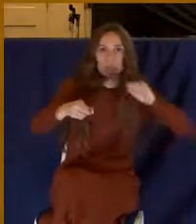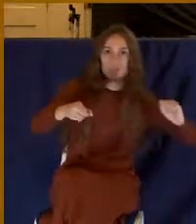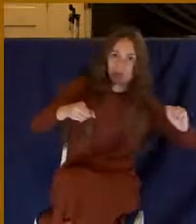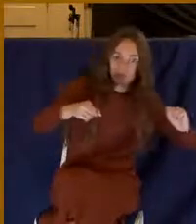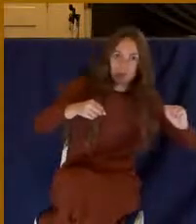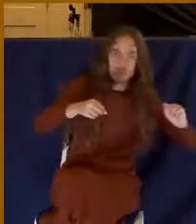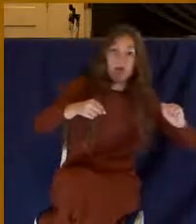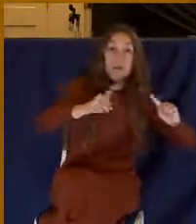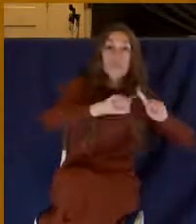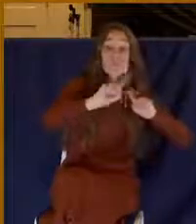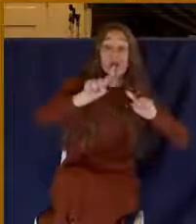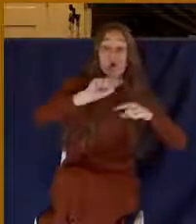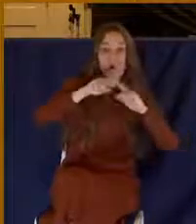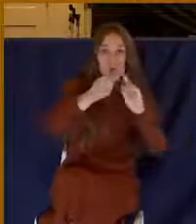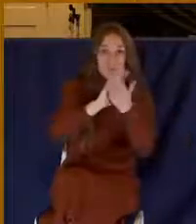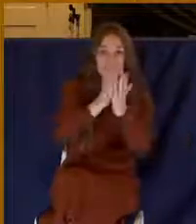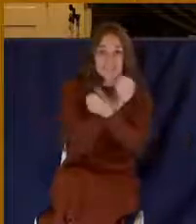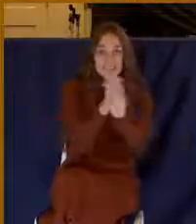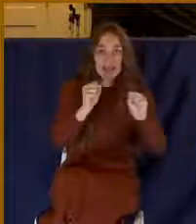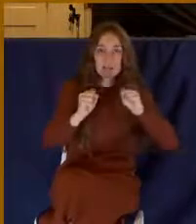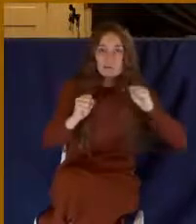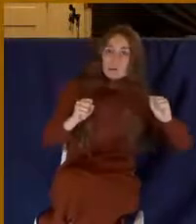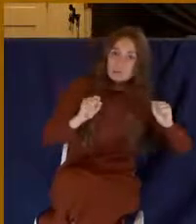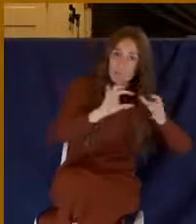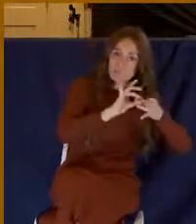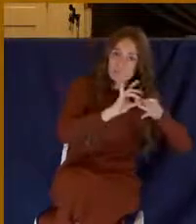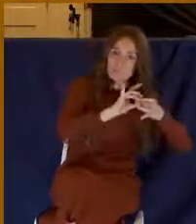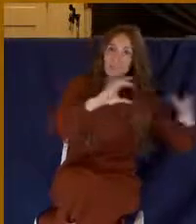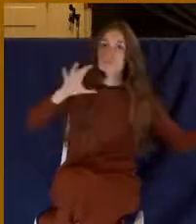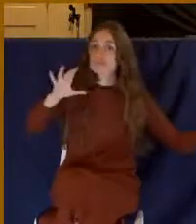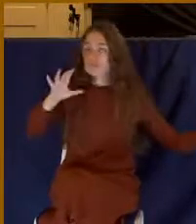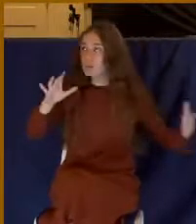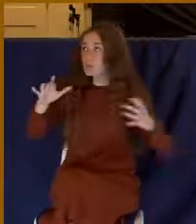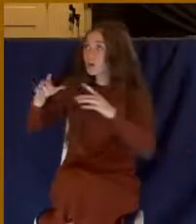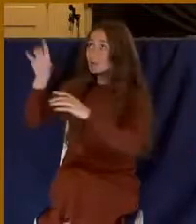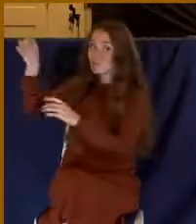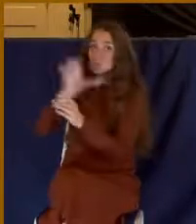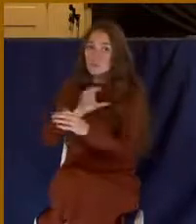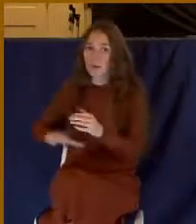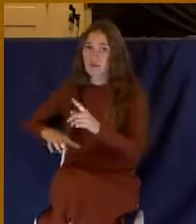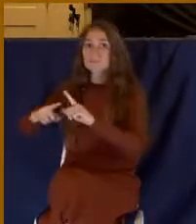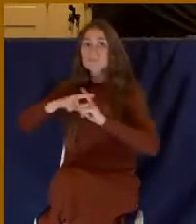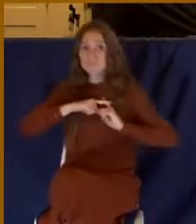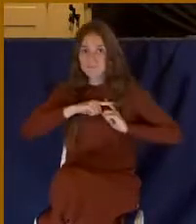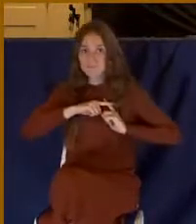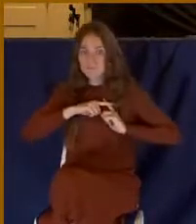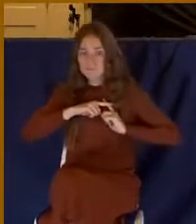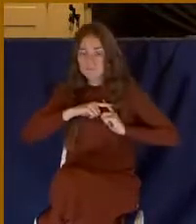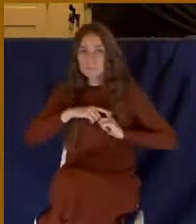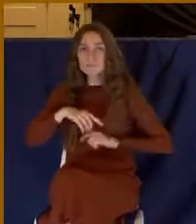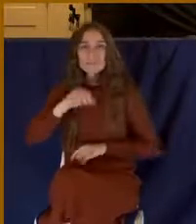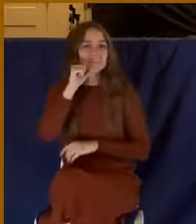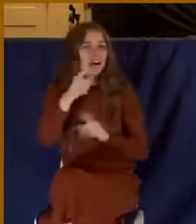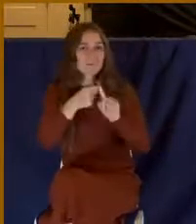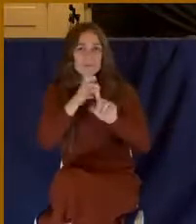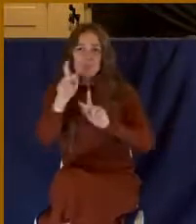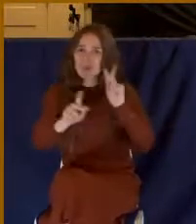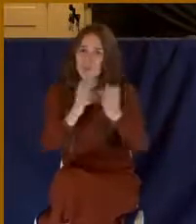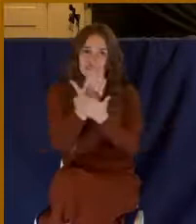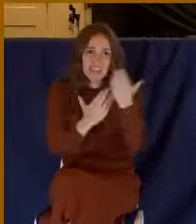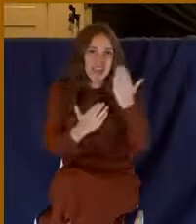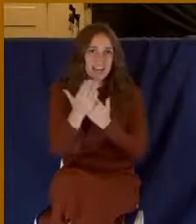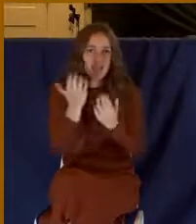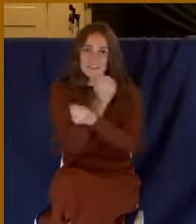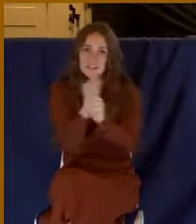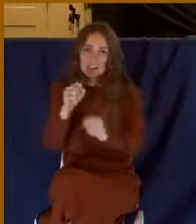from who you are. It was done not by the hands of men, but with Christ who did that. Your